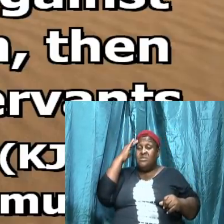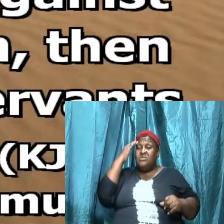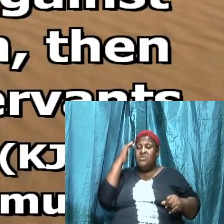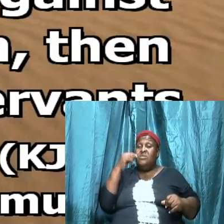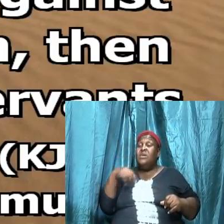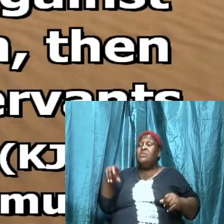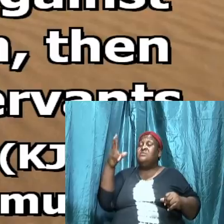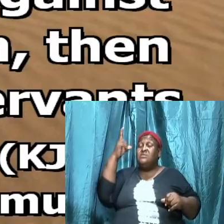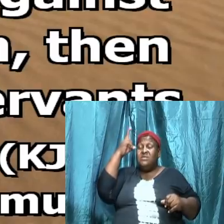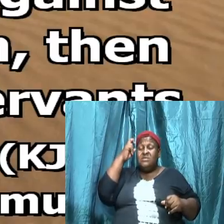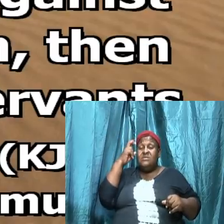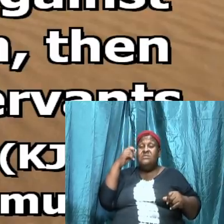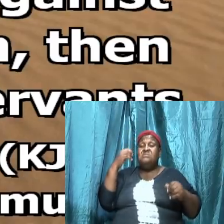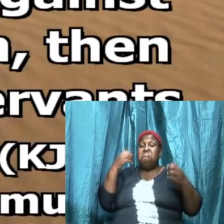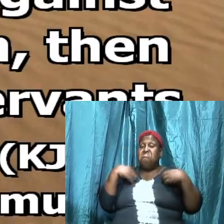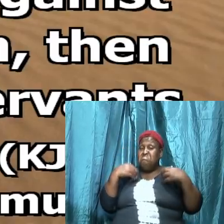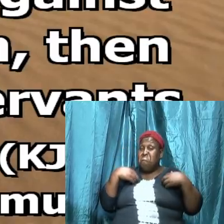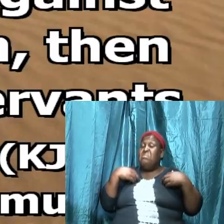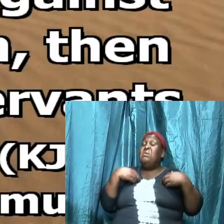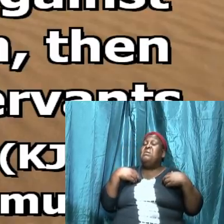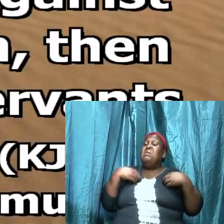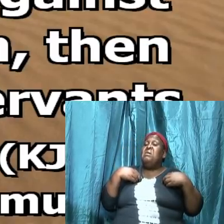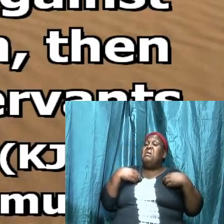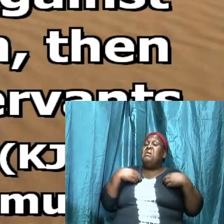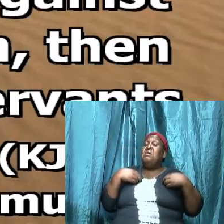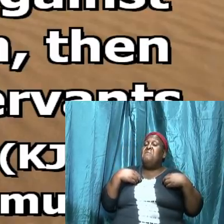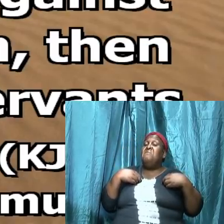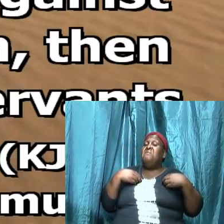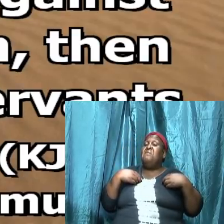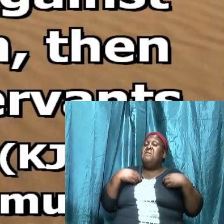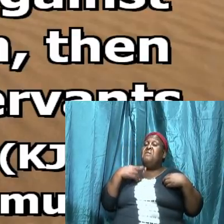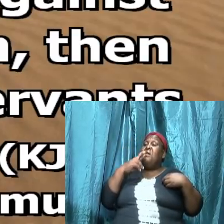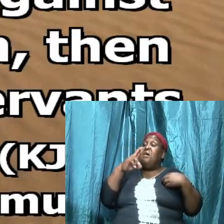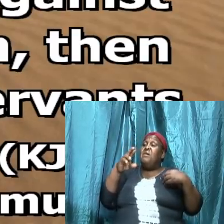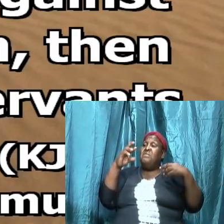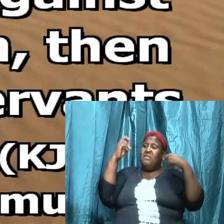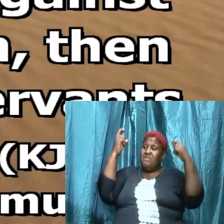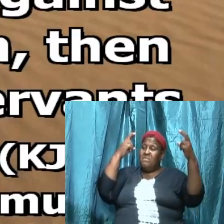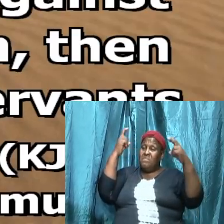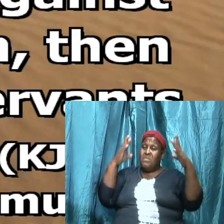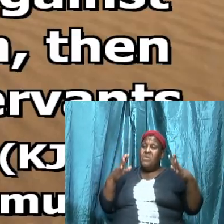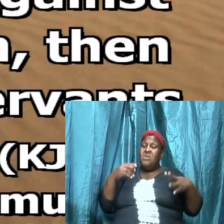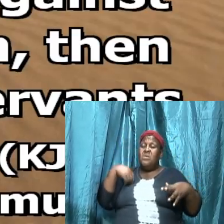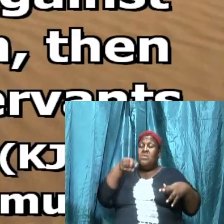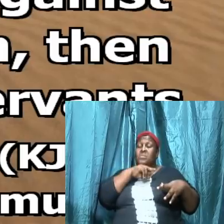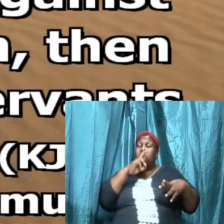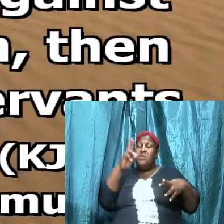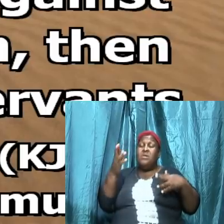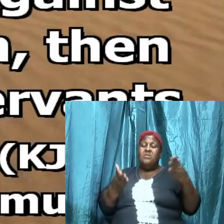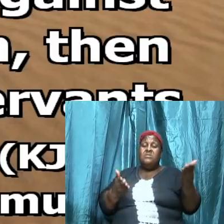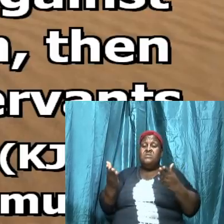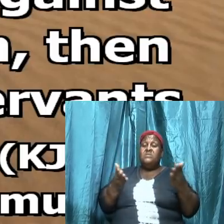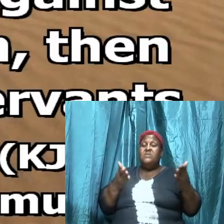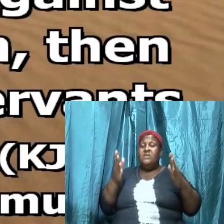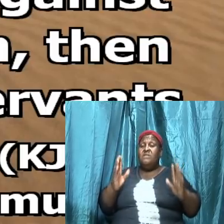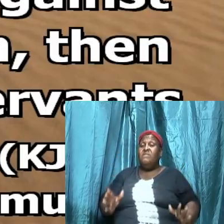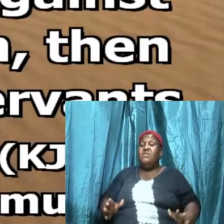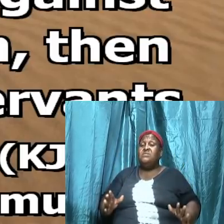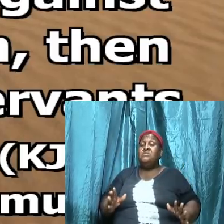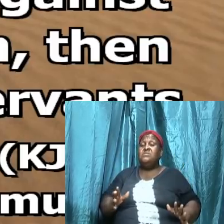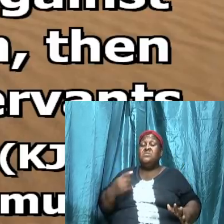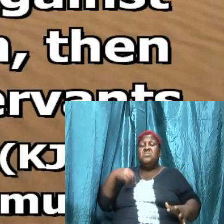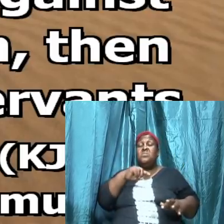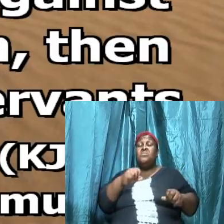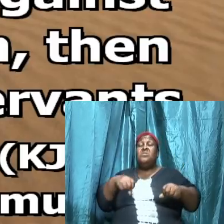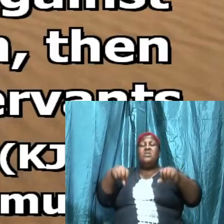are always on the losing side we are servants we have given